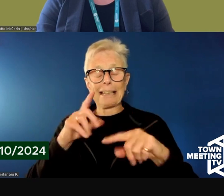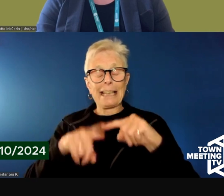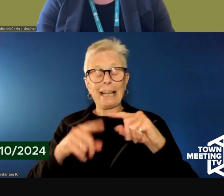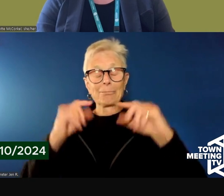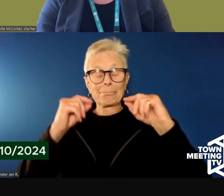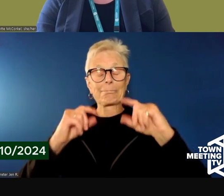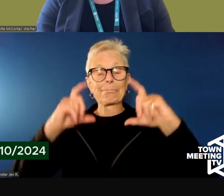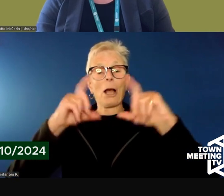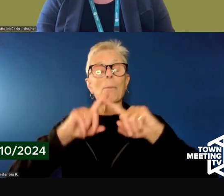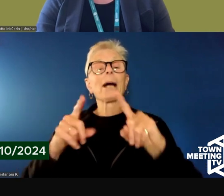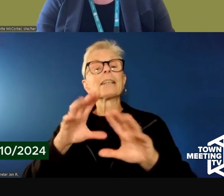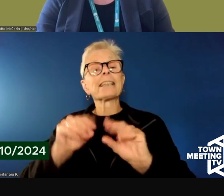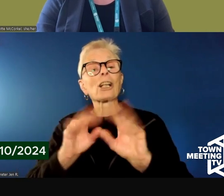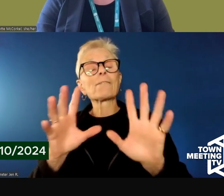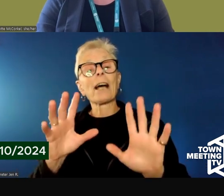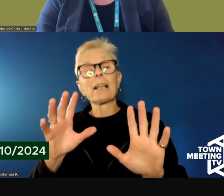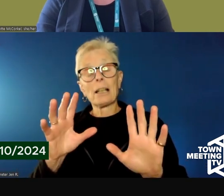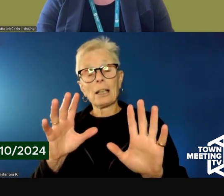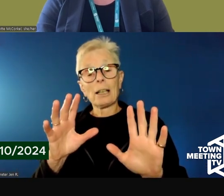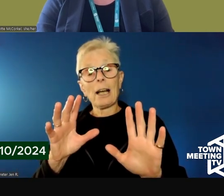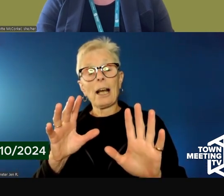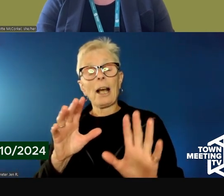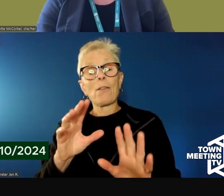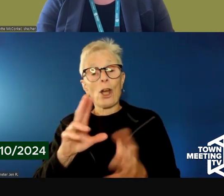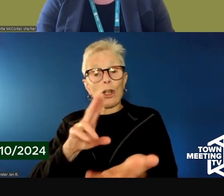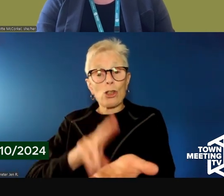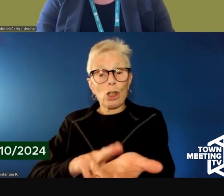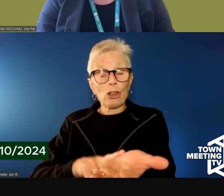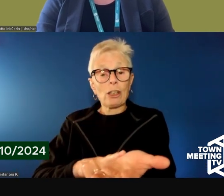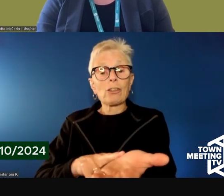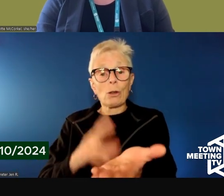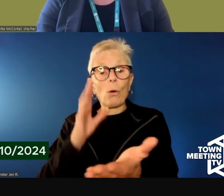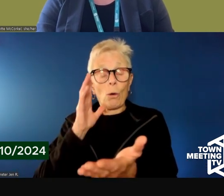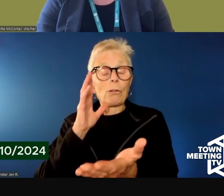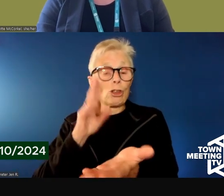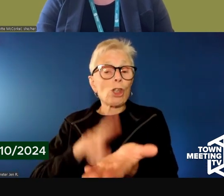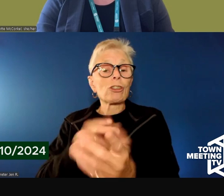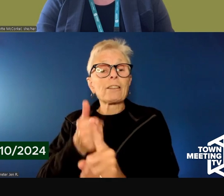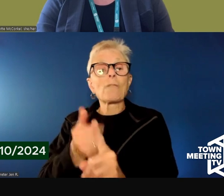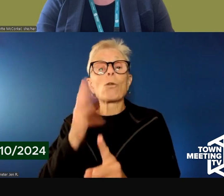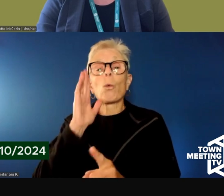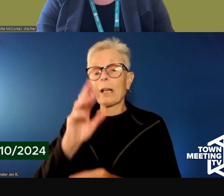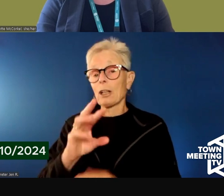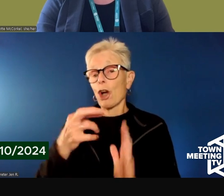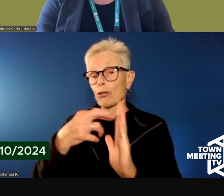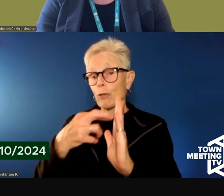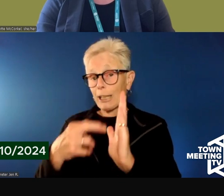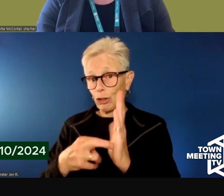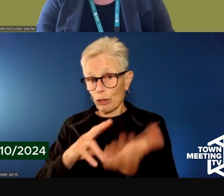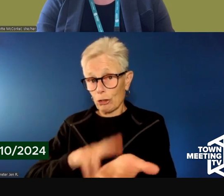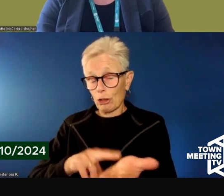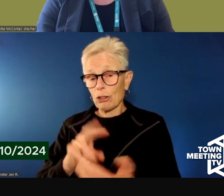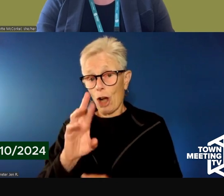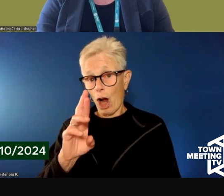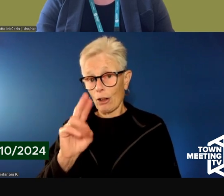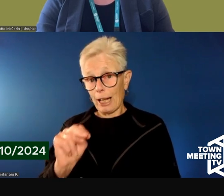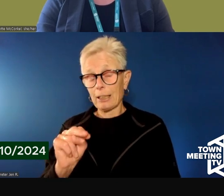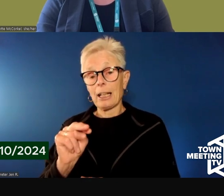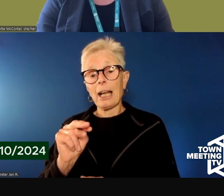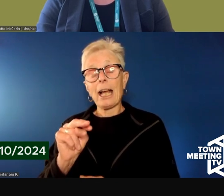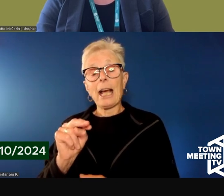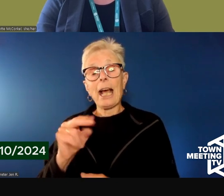the onsite staffing will be through an RN, but we do have a primary care